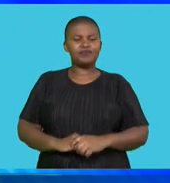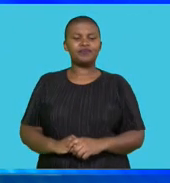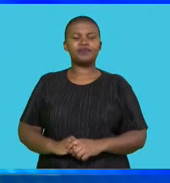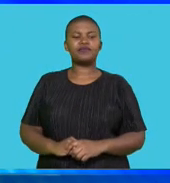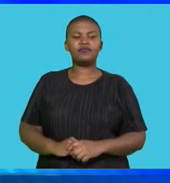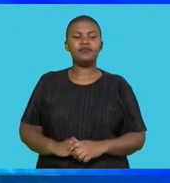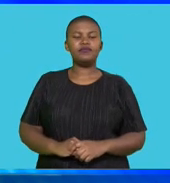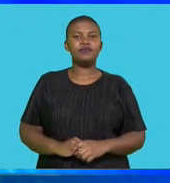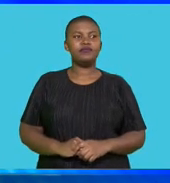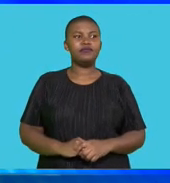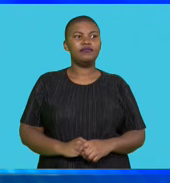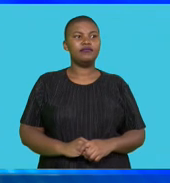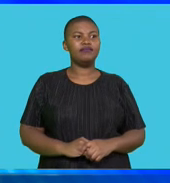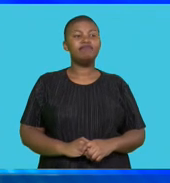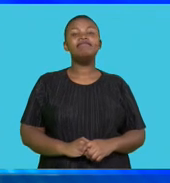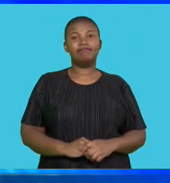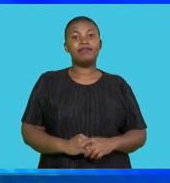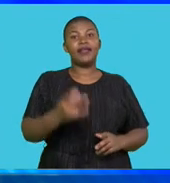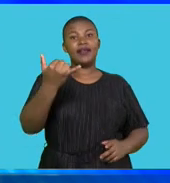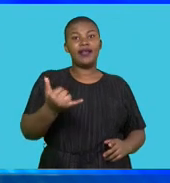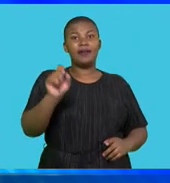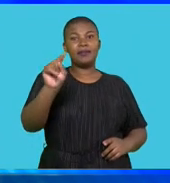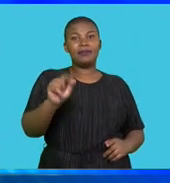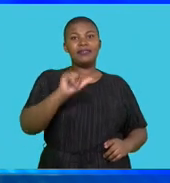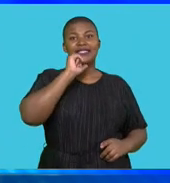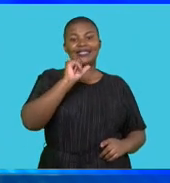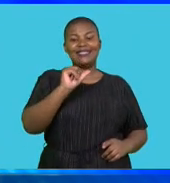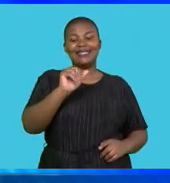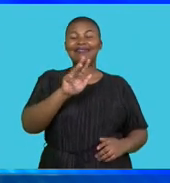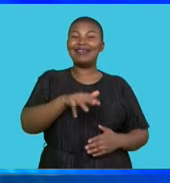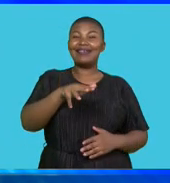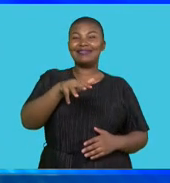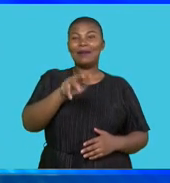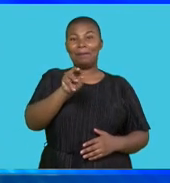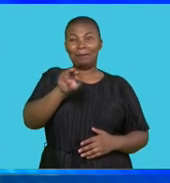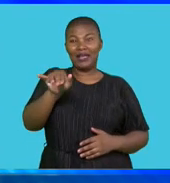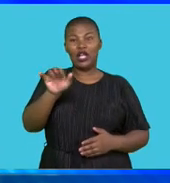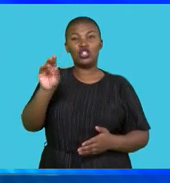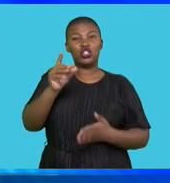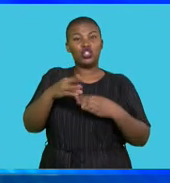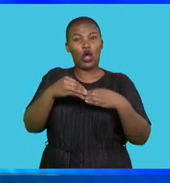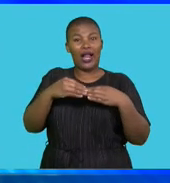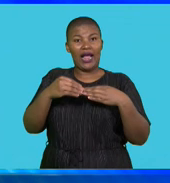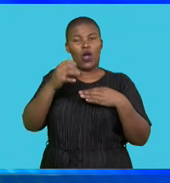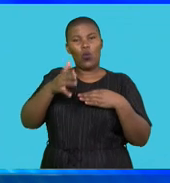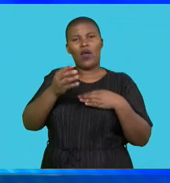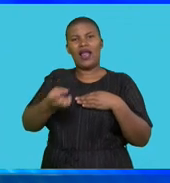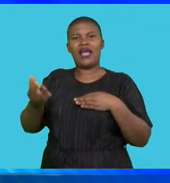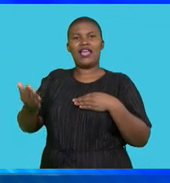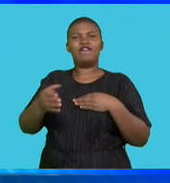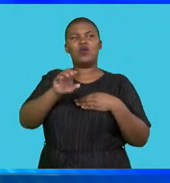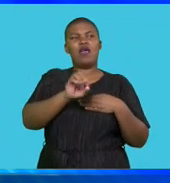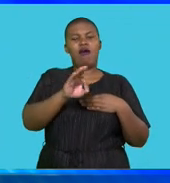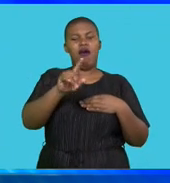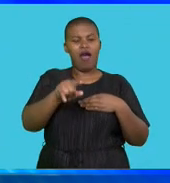successful completion of the reviews, approximately $19 million will be made available under the EFF